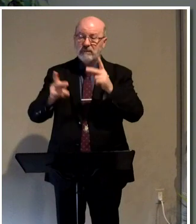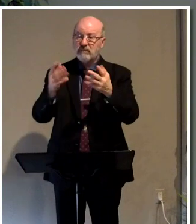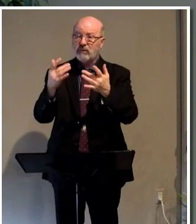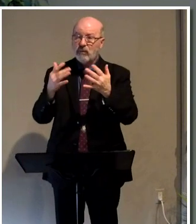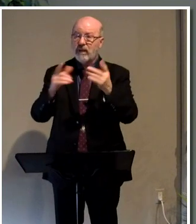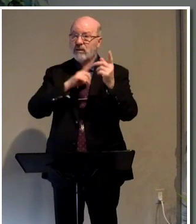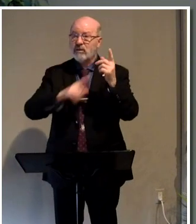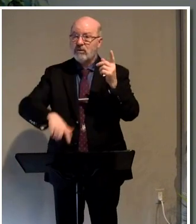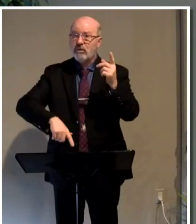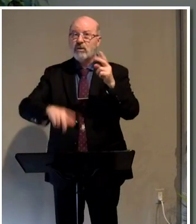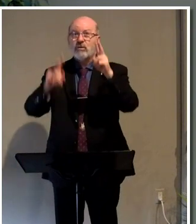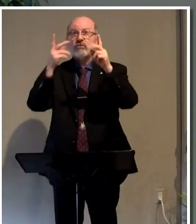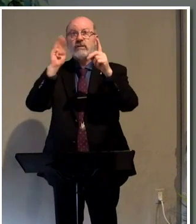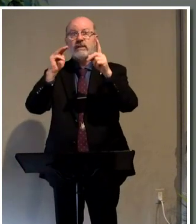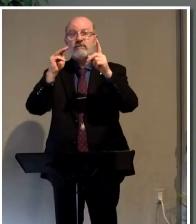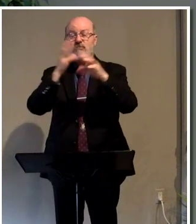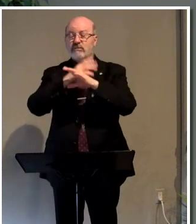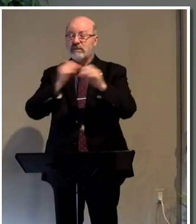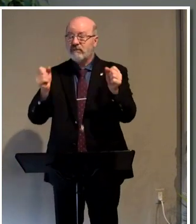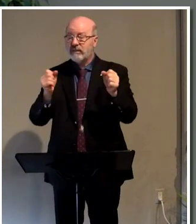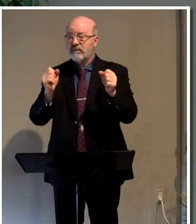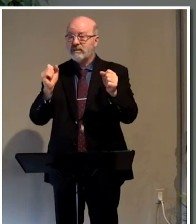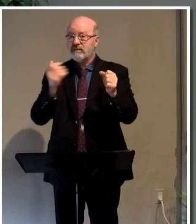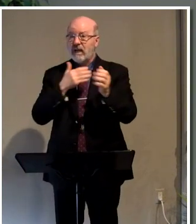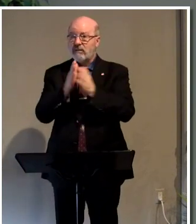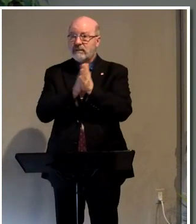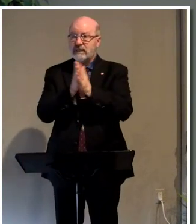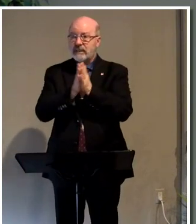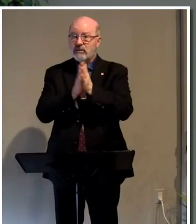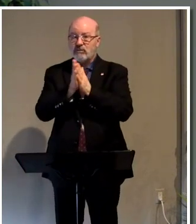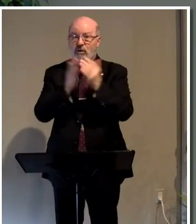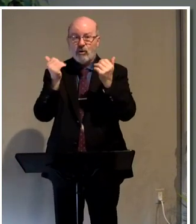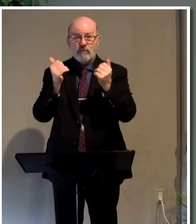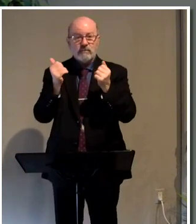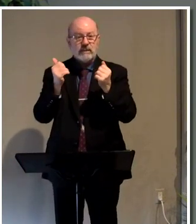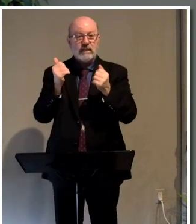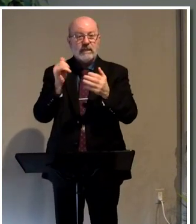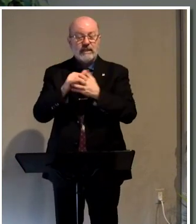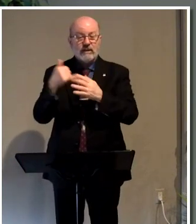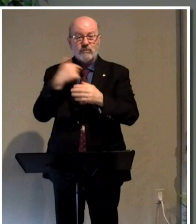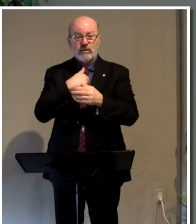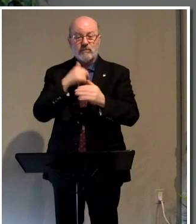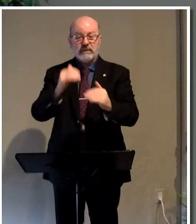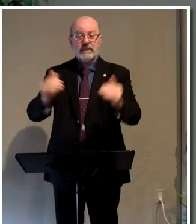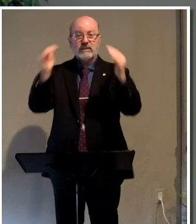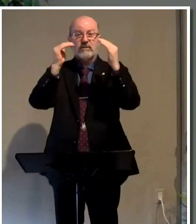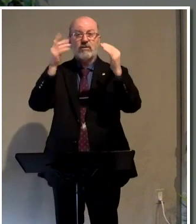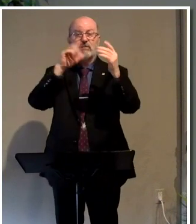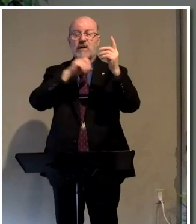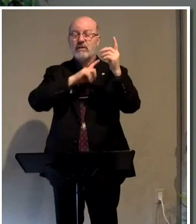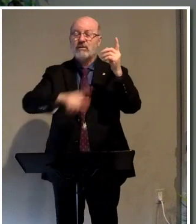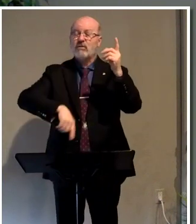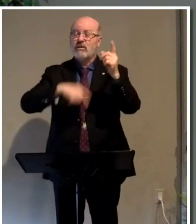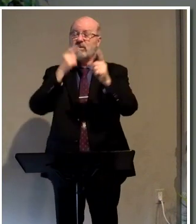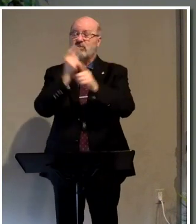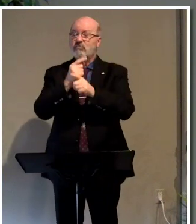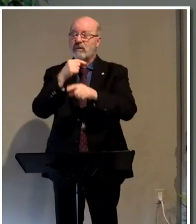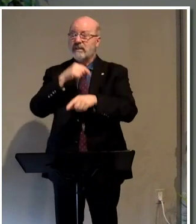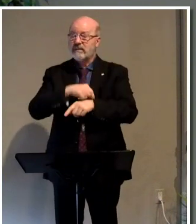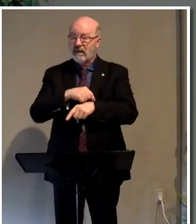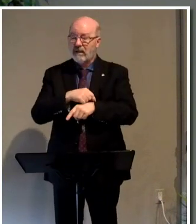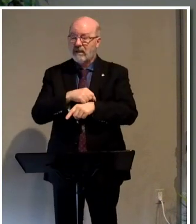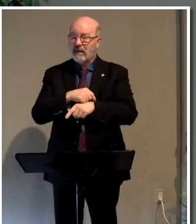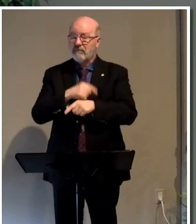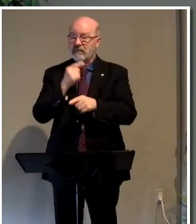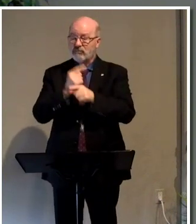Lord and look to him for their salvation, our eager hope and expectation is that we will be exalted by the Lord at the right time in